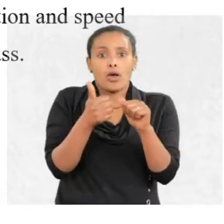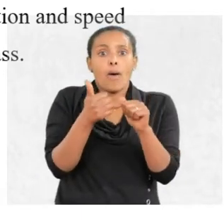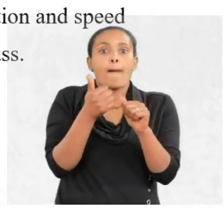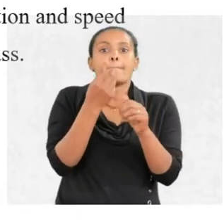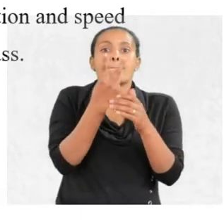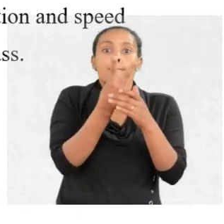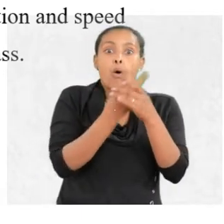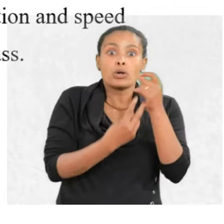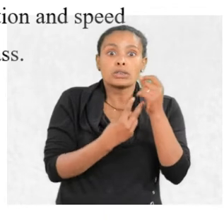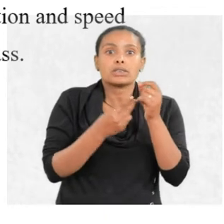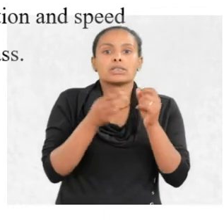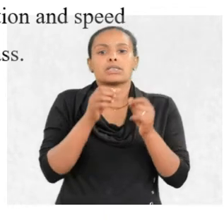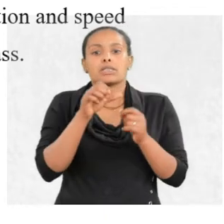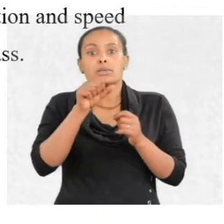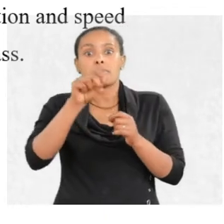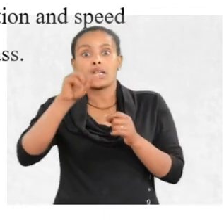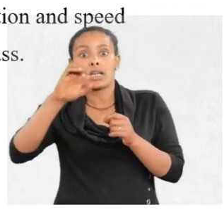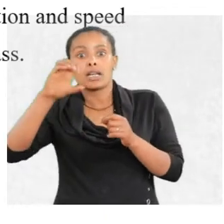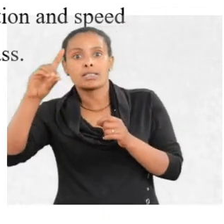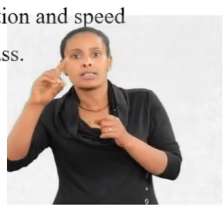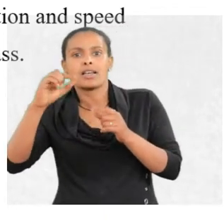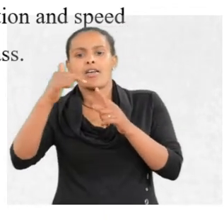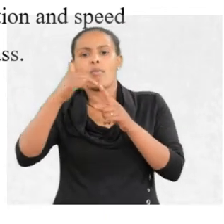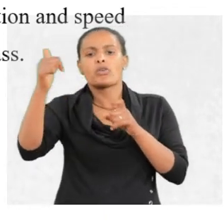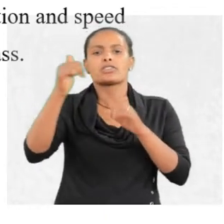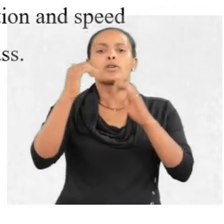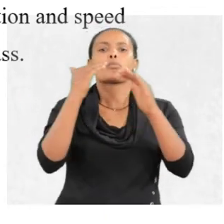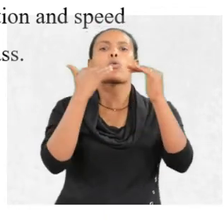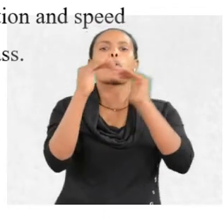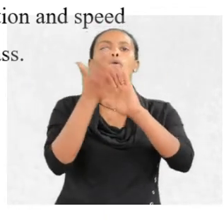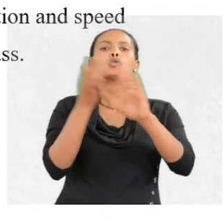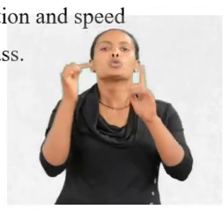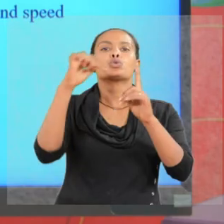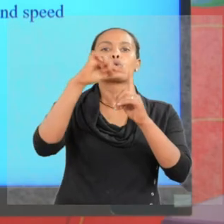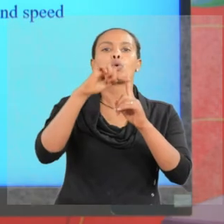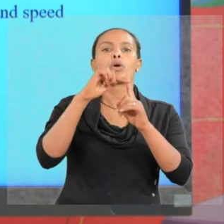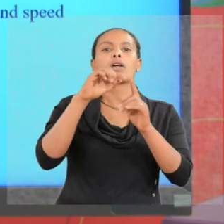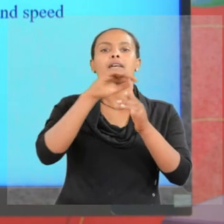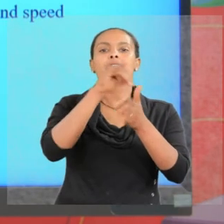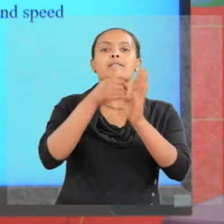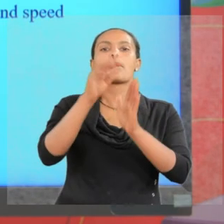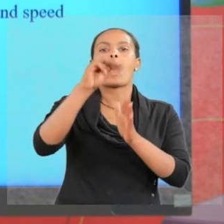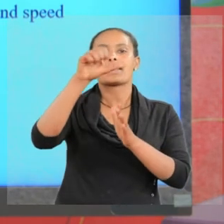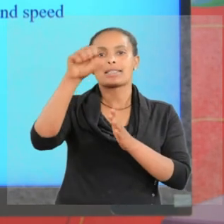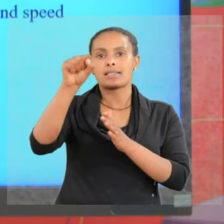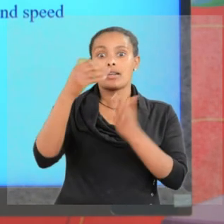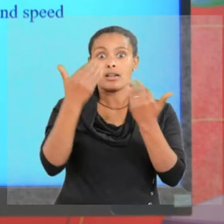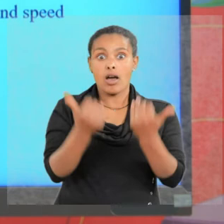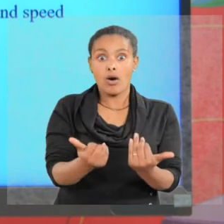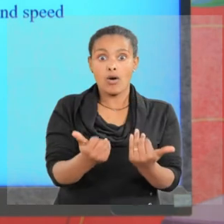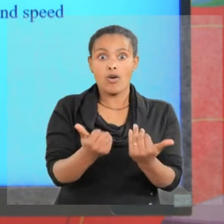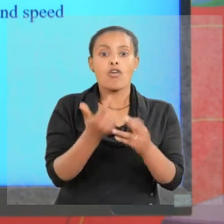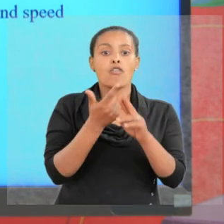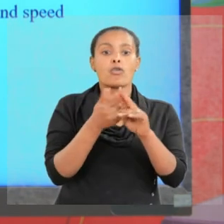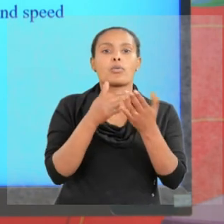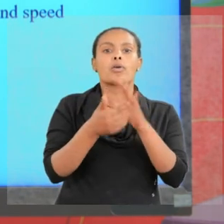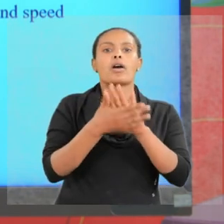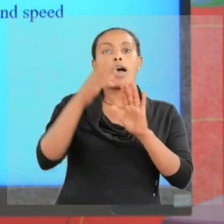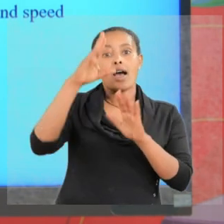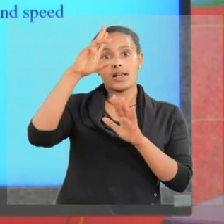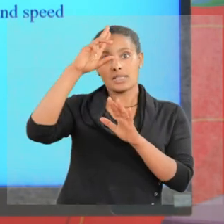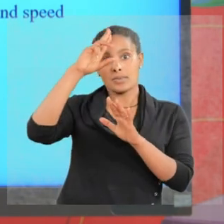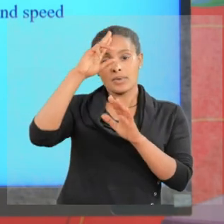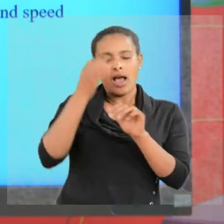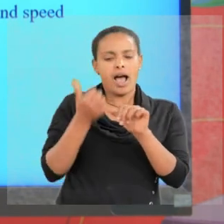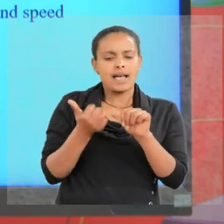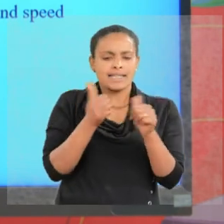position and the speed of a particle was inversely proportional to its mass. Now, from the Heisenberg's